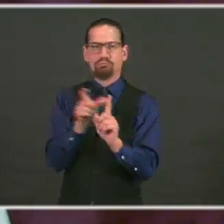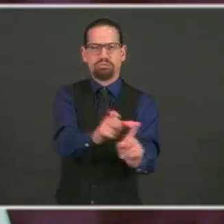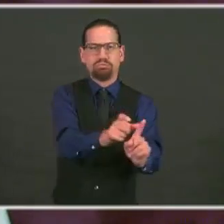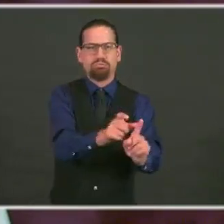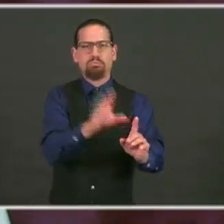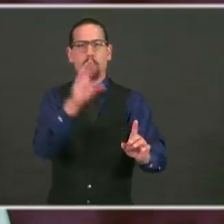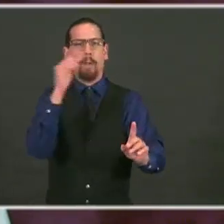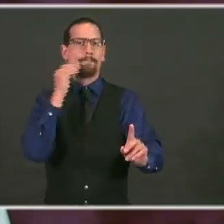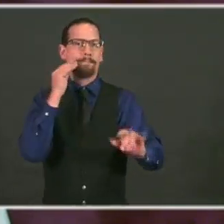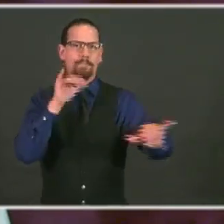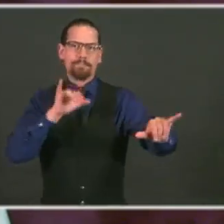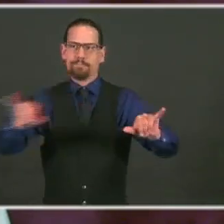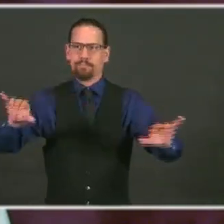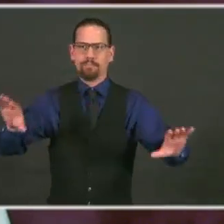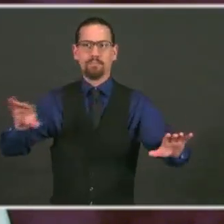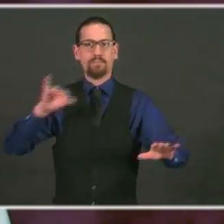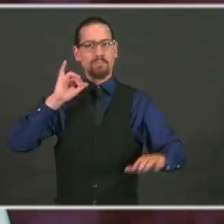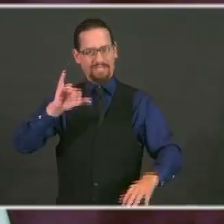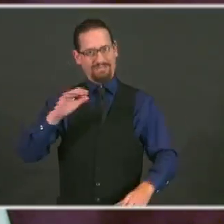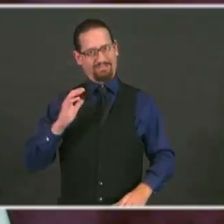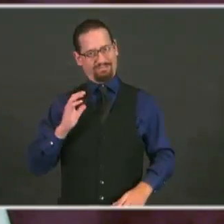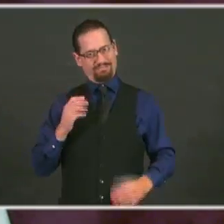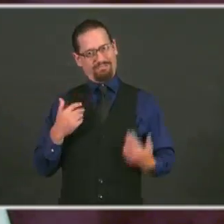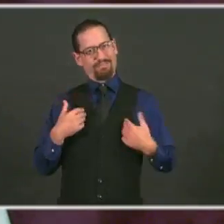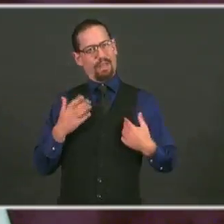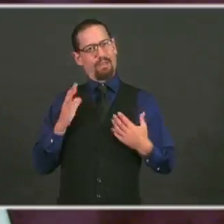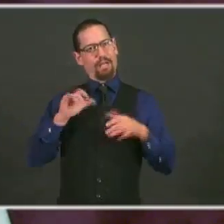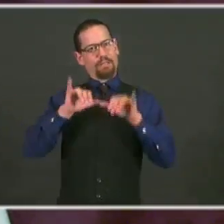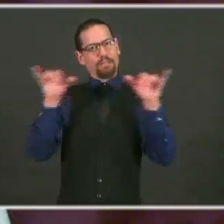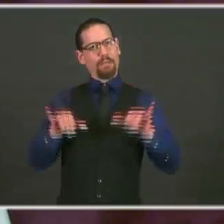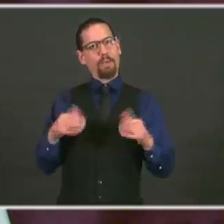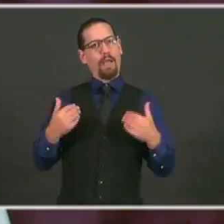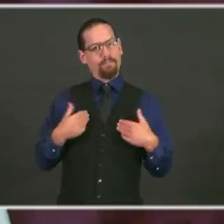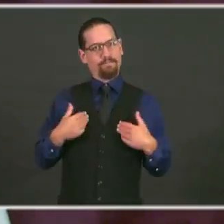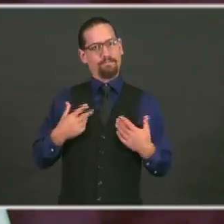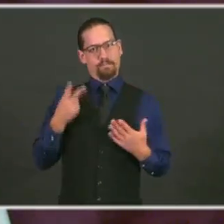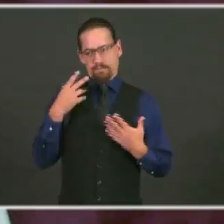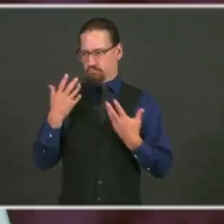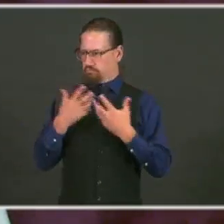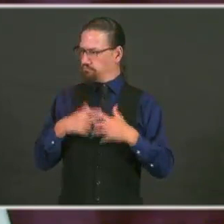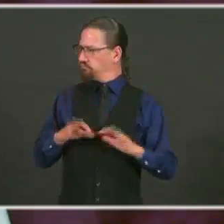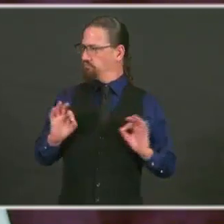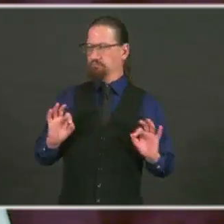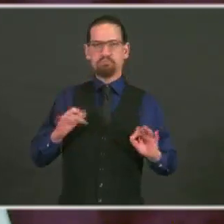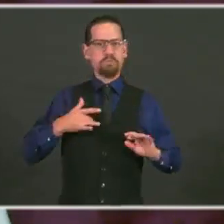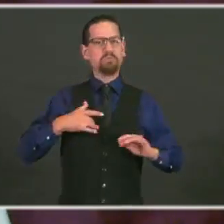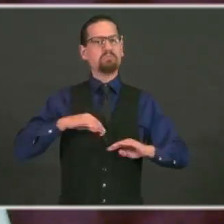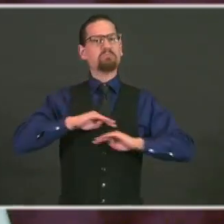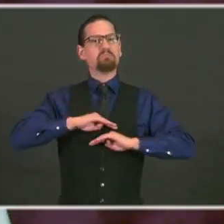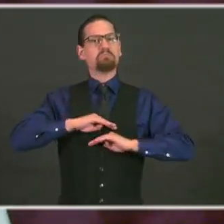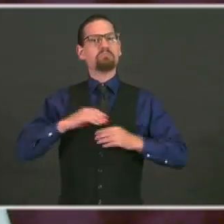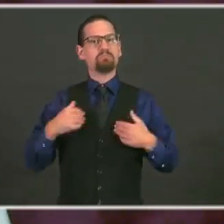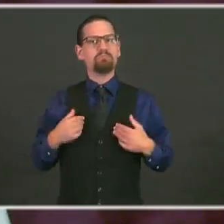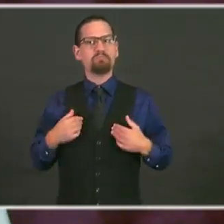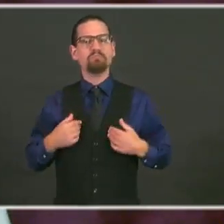a robust and sturdy system. In addition to the testing service, our Education Operations